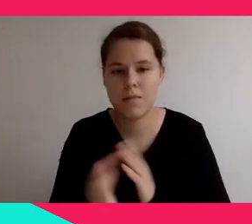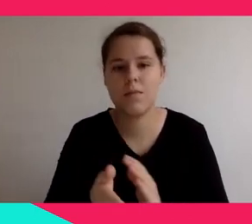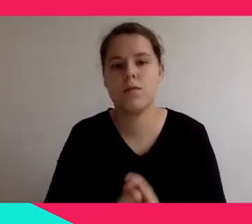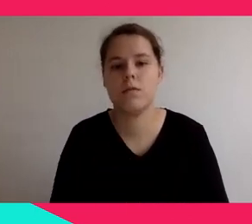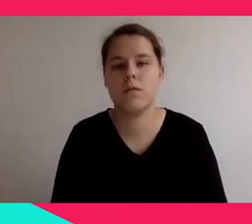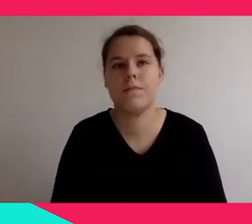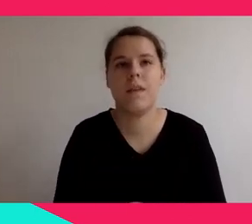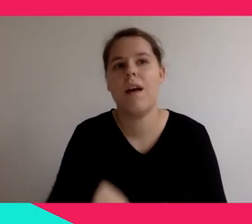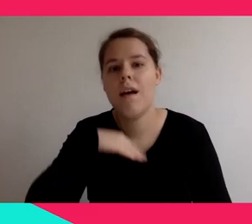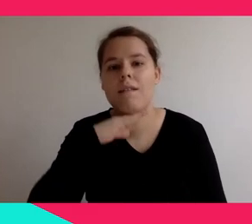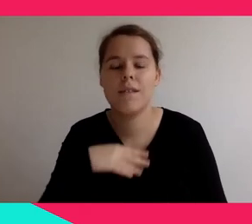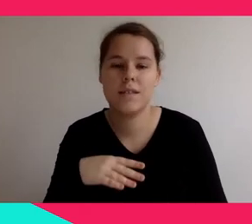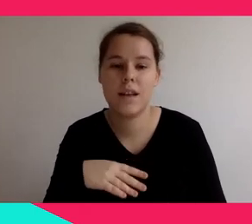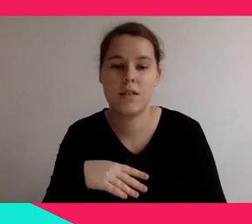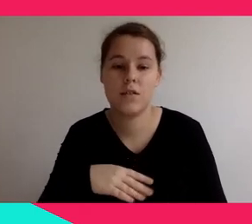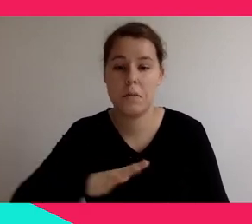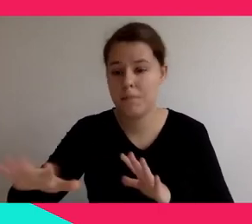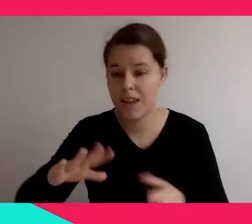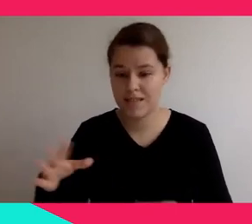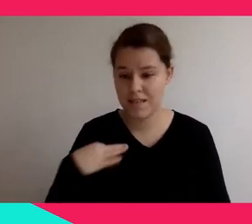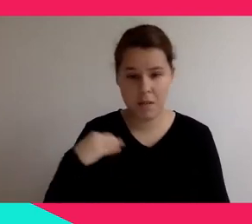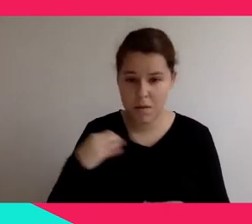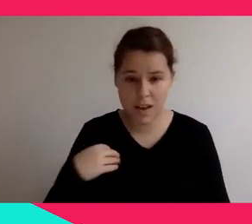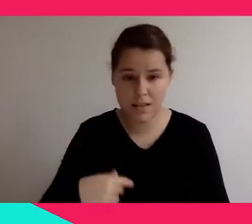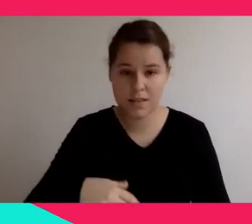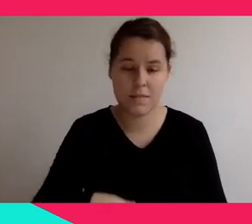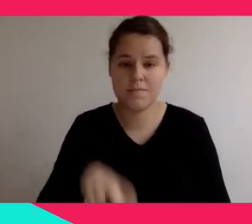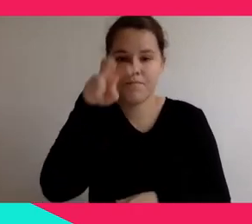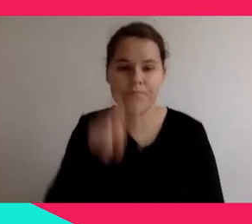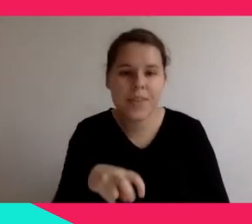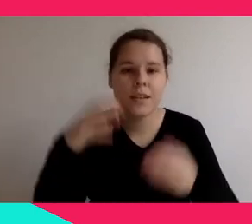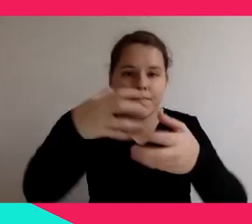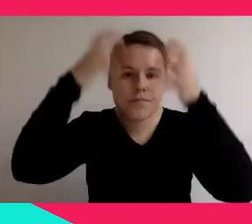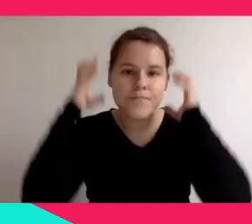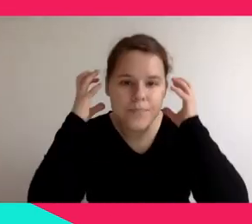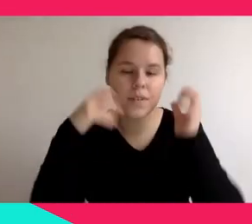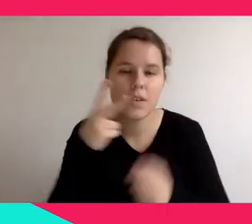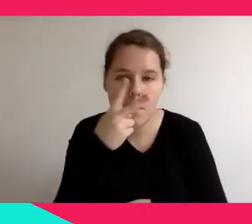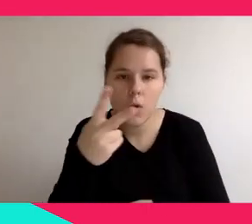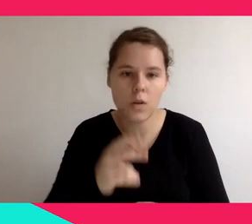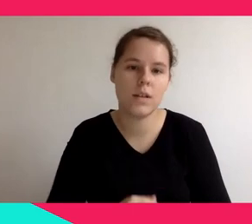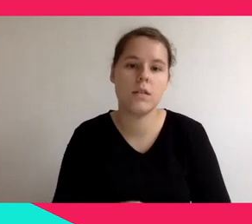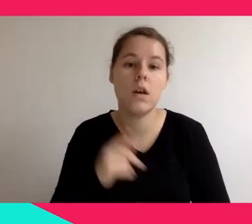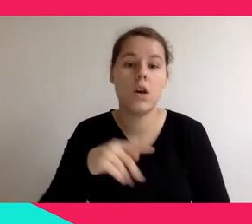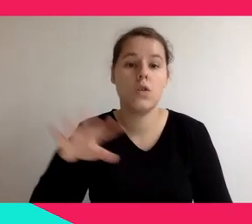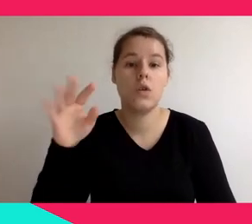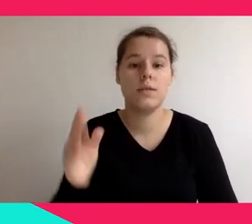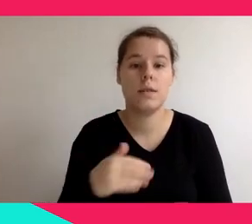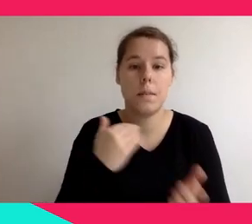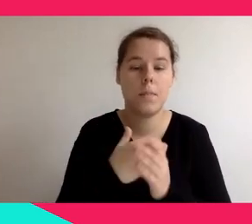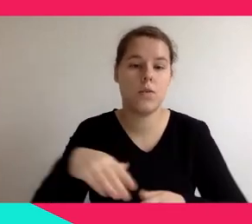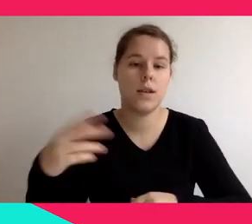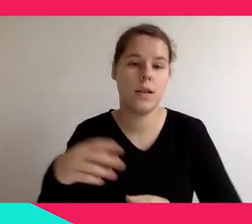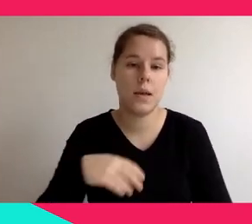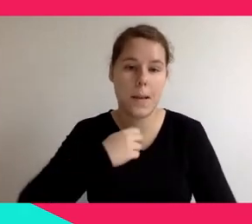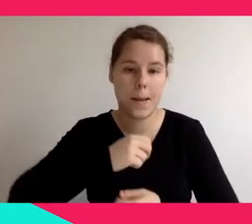model that is based on the sharing of ticketing revenue. So we don't ask the museums